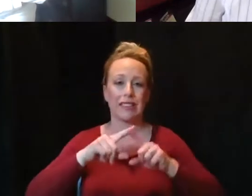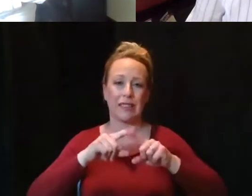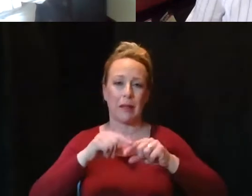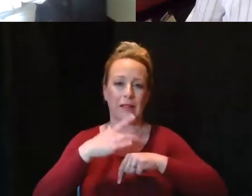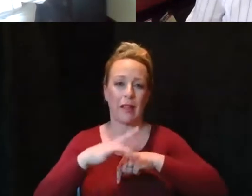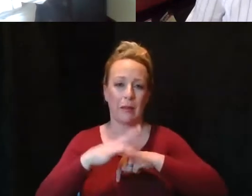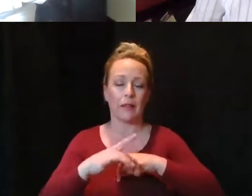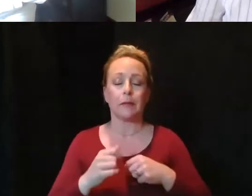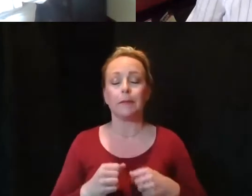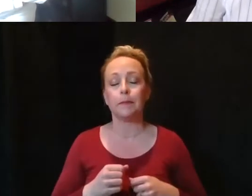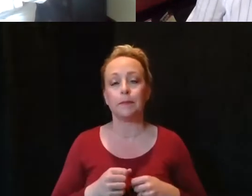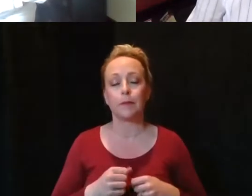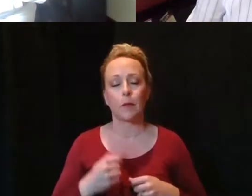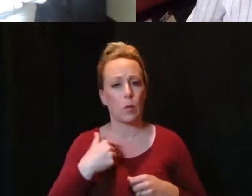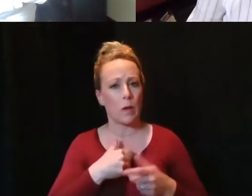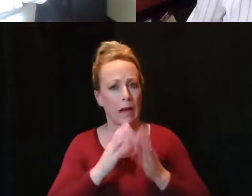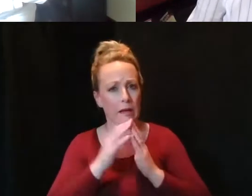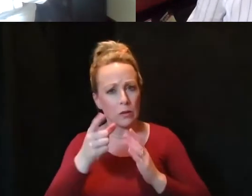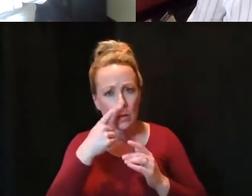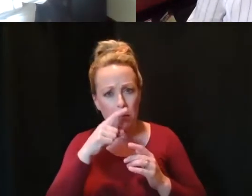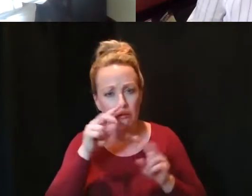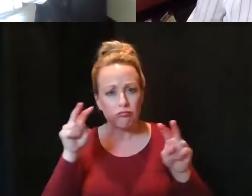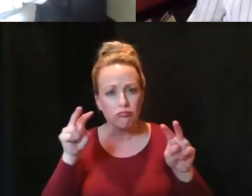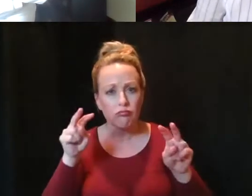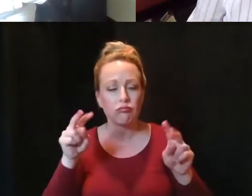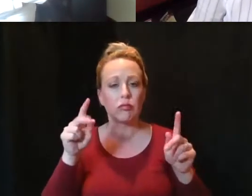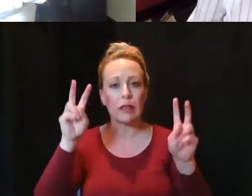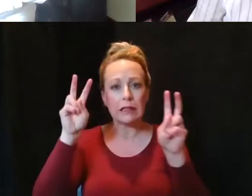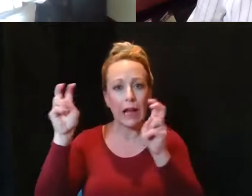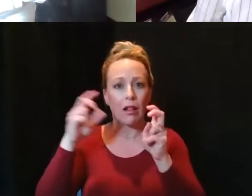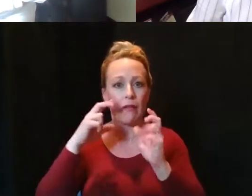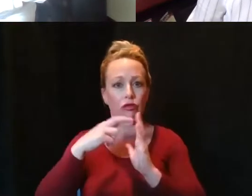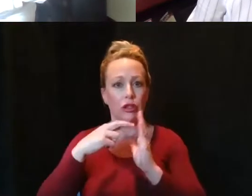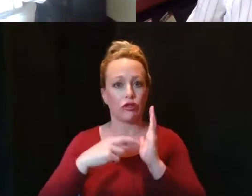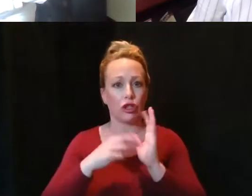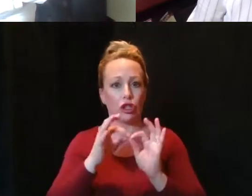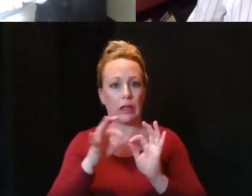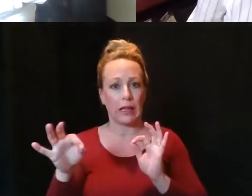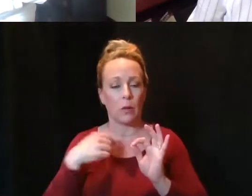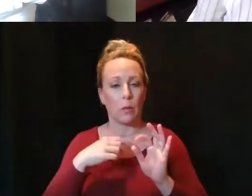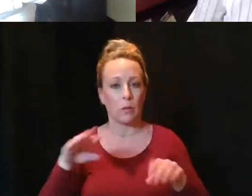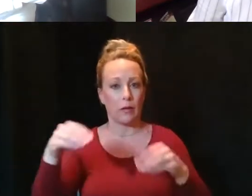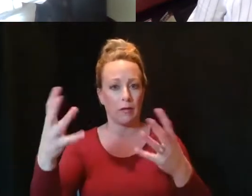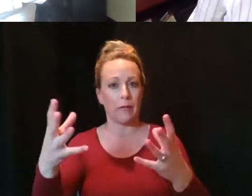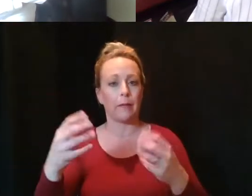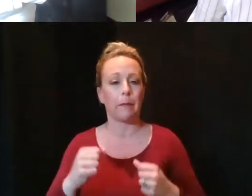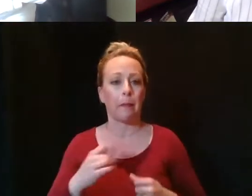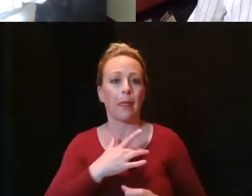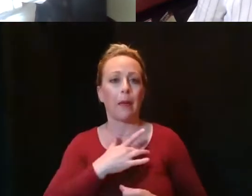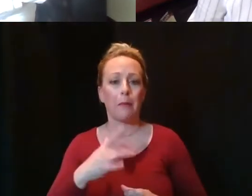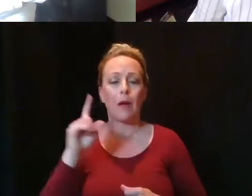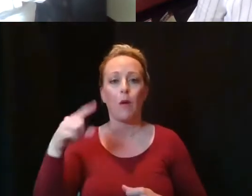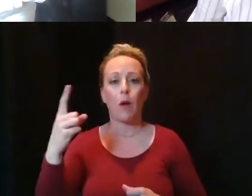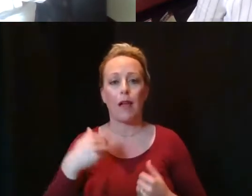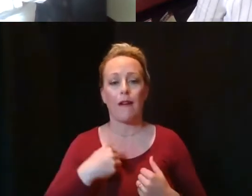We ask that you pay close attention to the title of the registration link. We usually only have one brand of vaccine